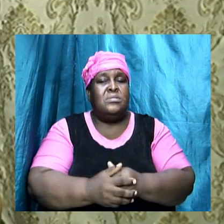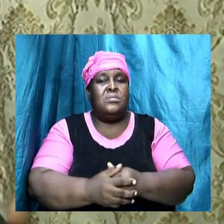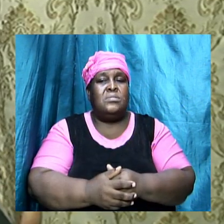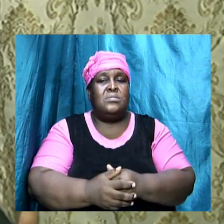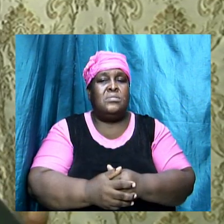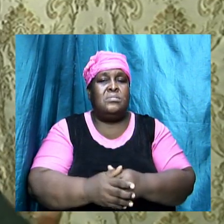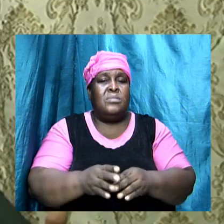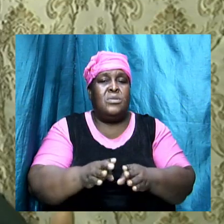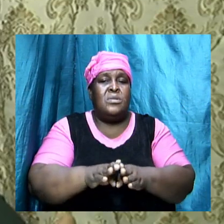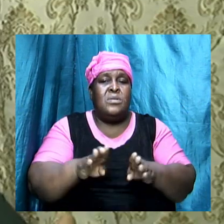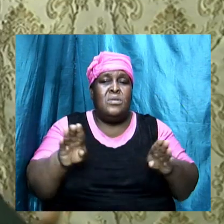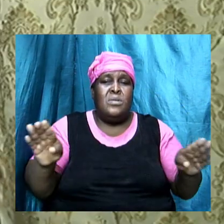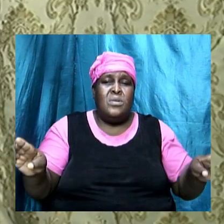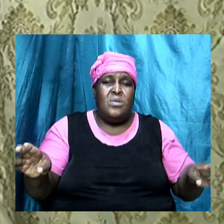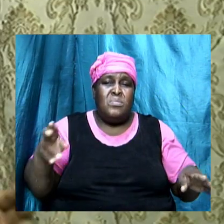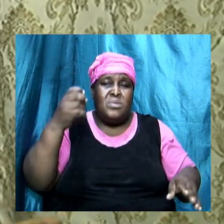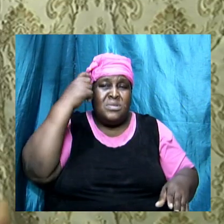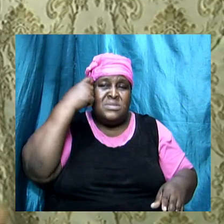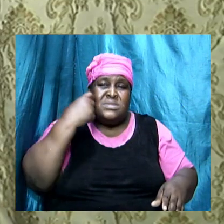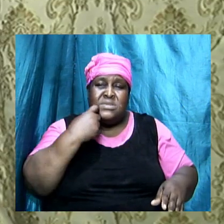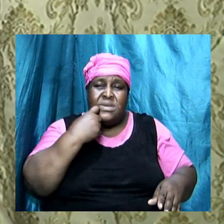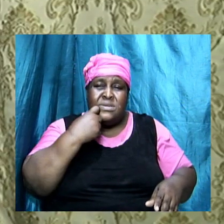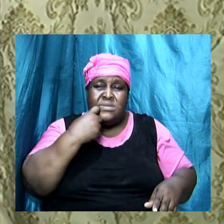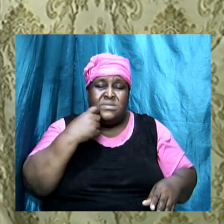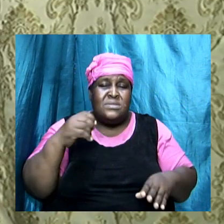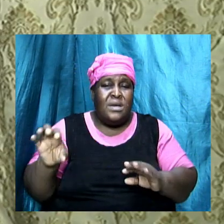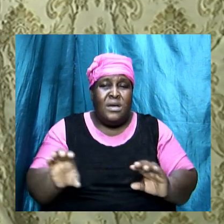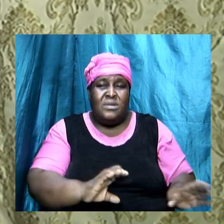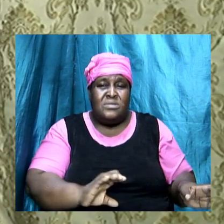open sexual activities